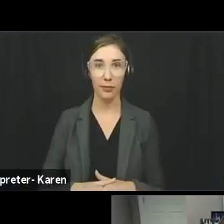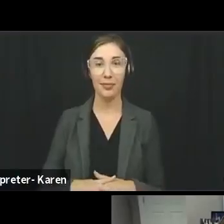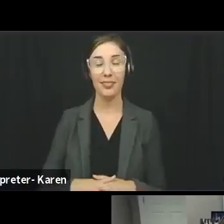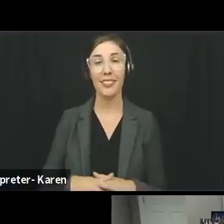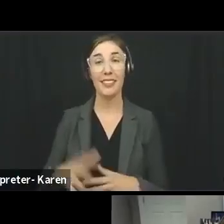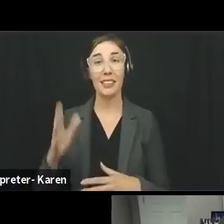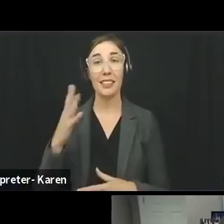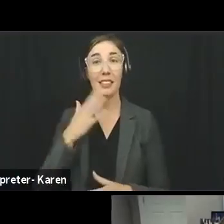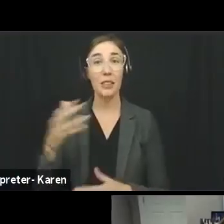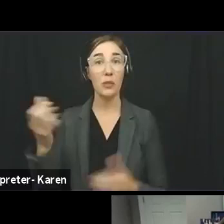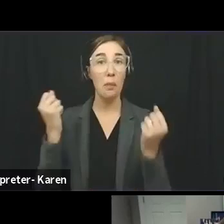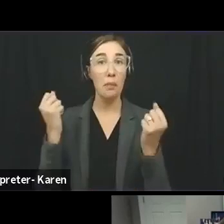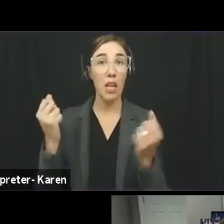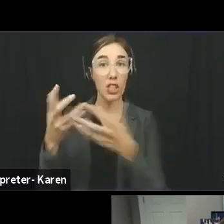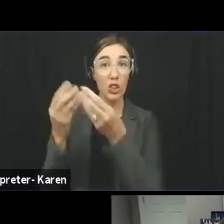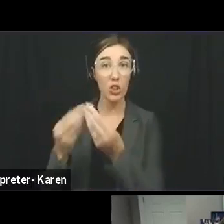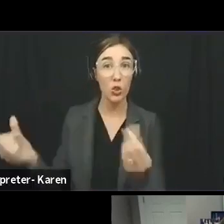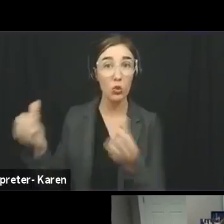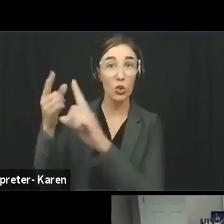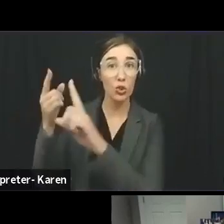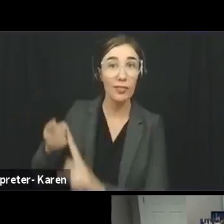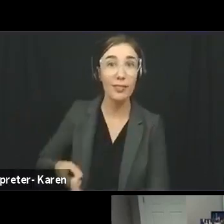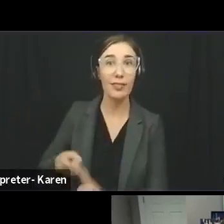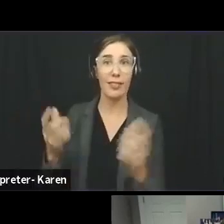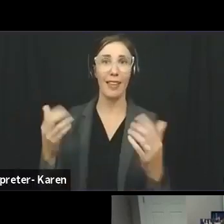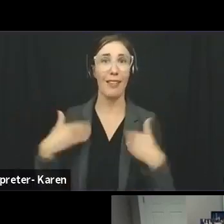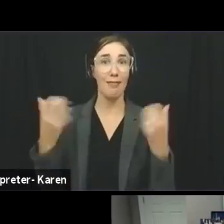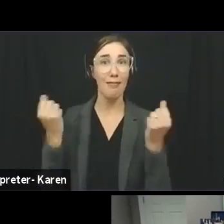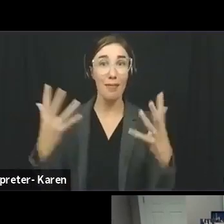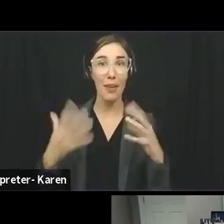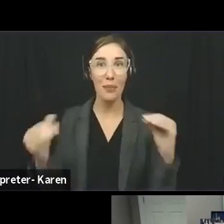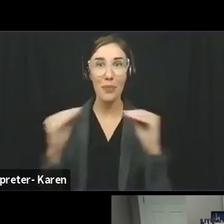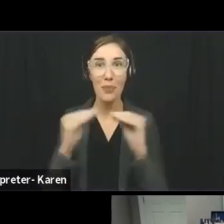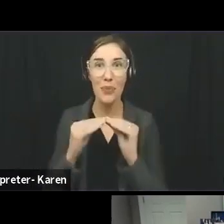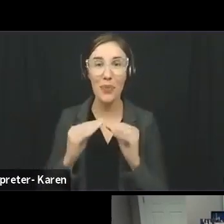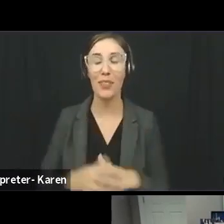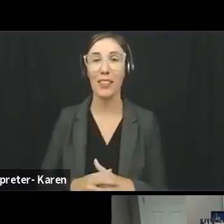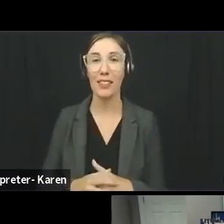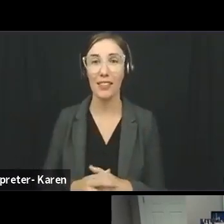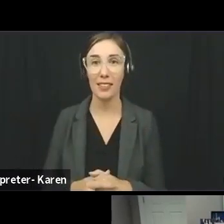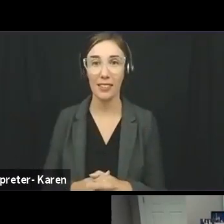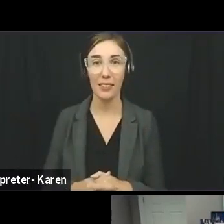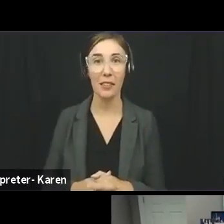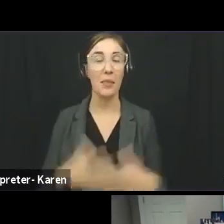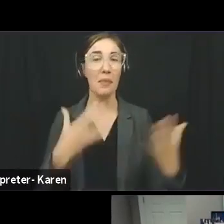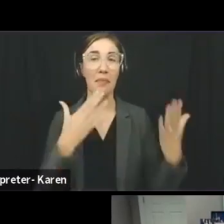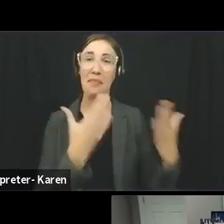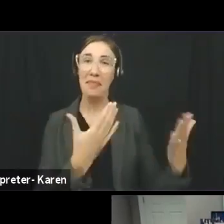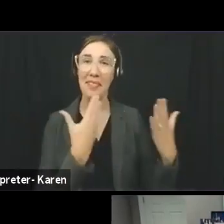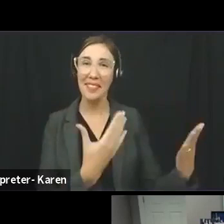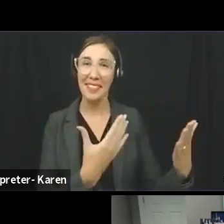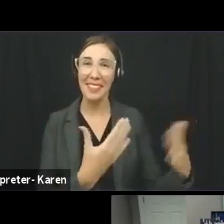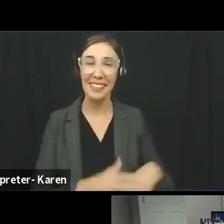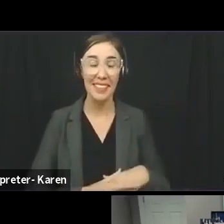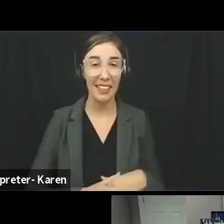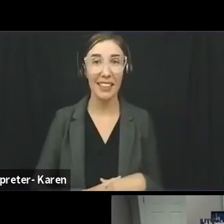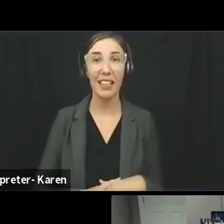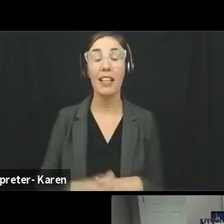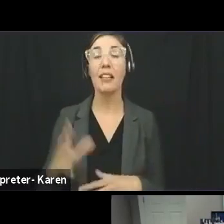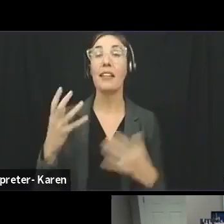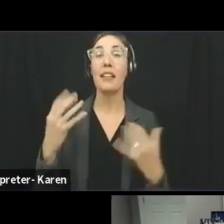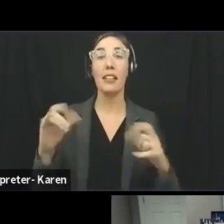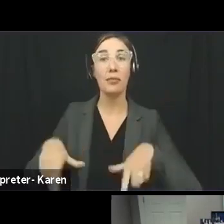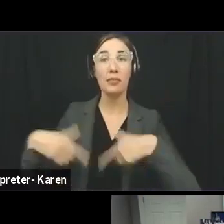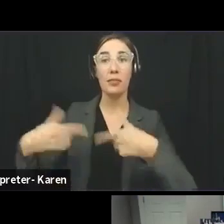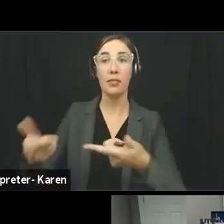solutions, and we'll get to them when we, if we hear from everyone. But thank you so much. Now we'll turn it to